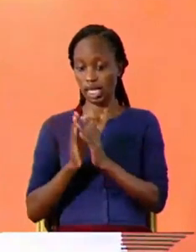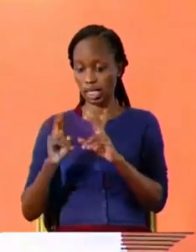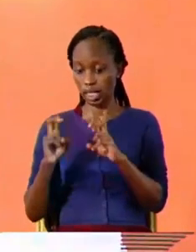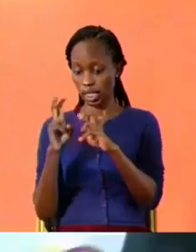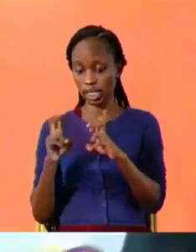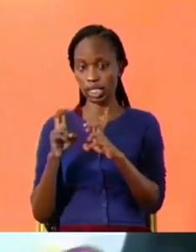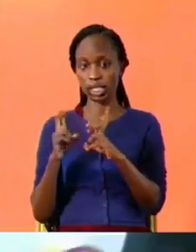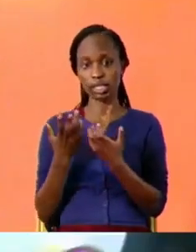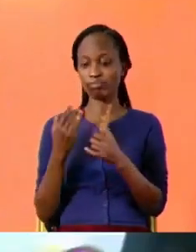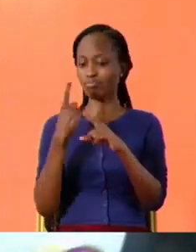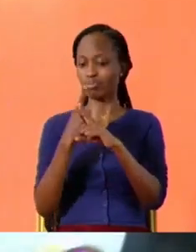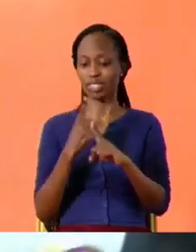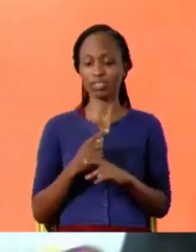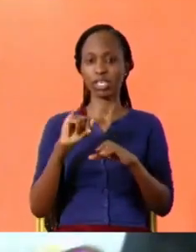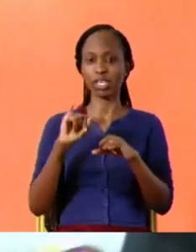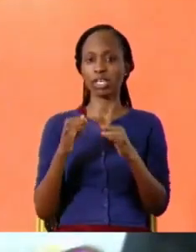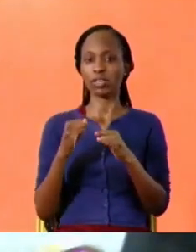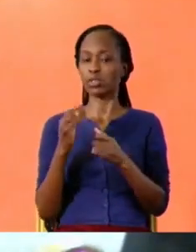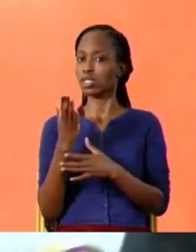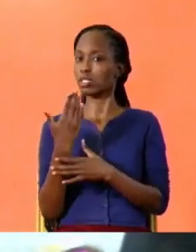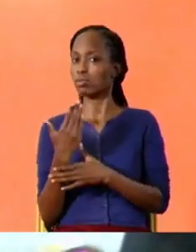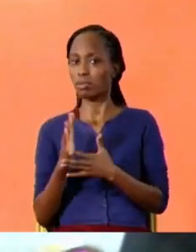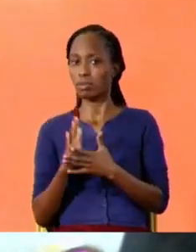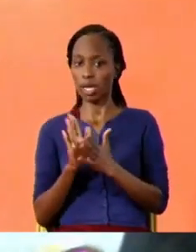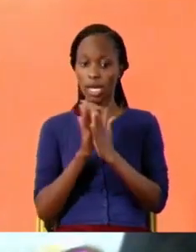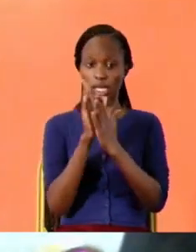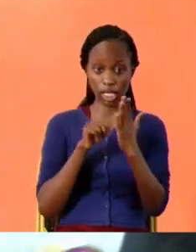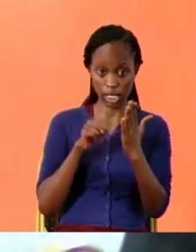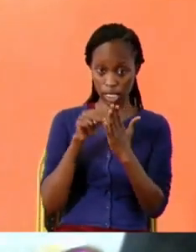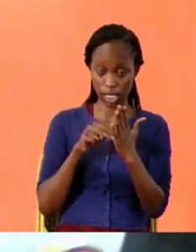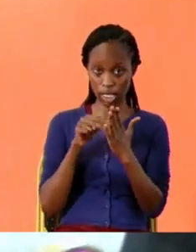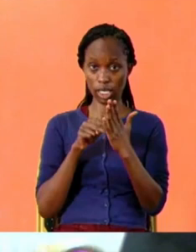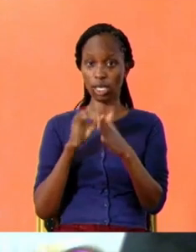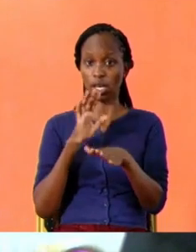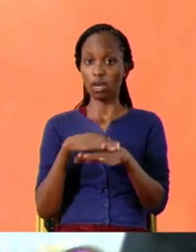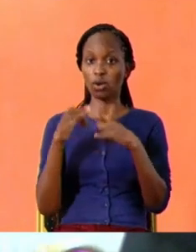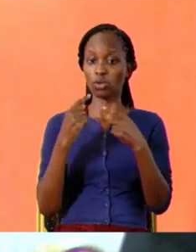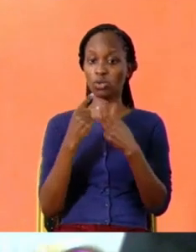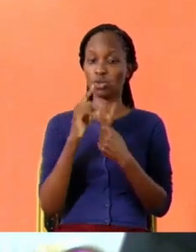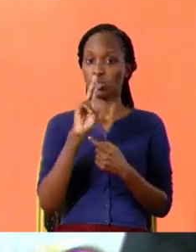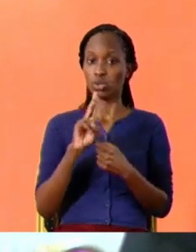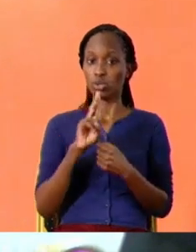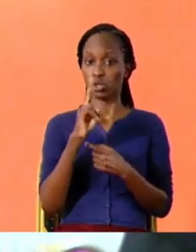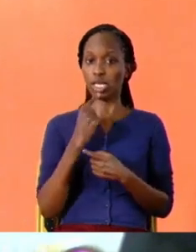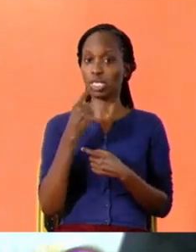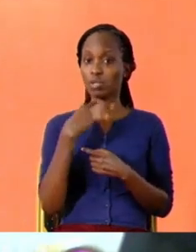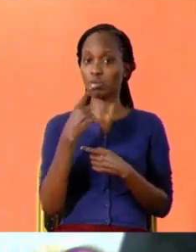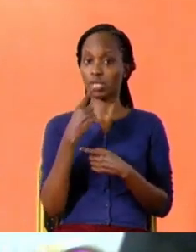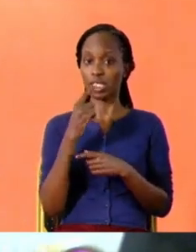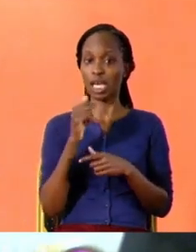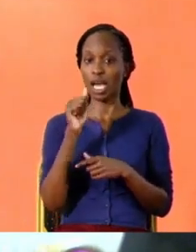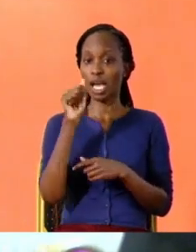daily nation or the standard newspaper and read it electronically using a speech software but how